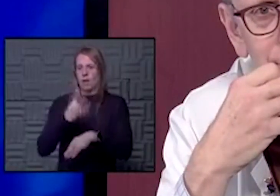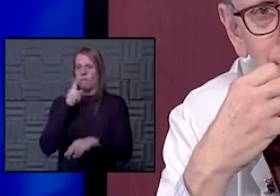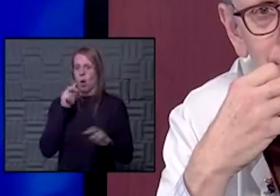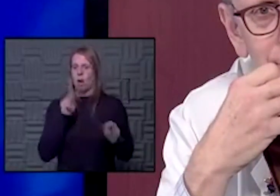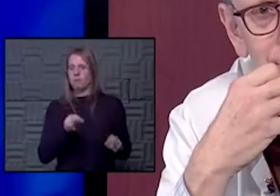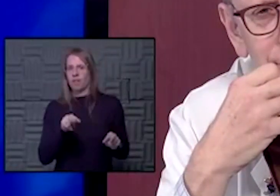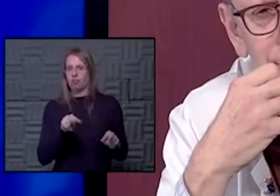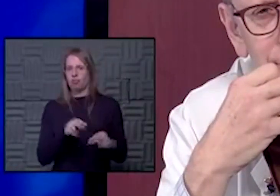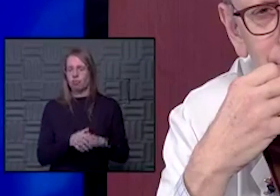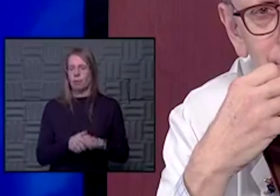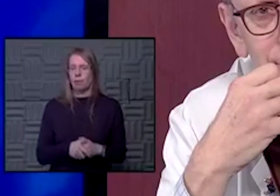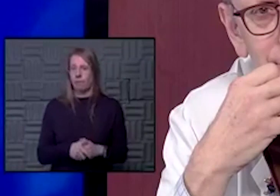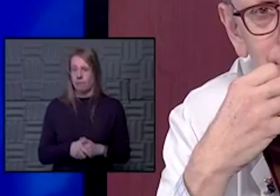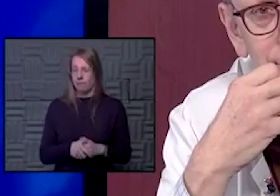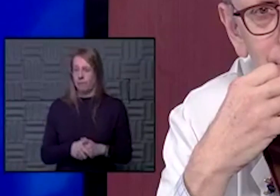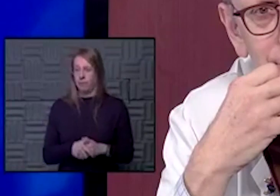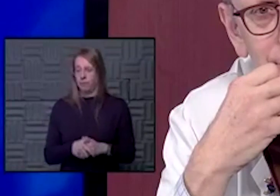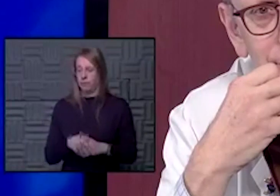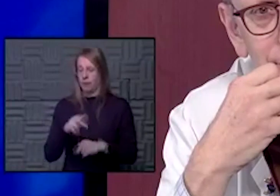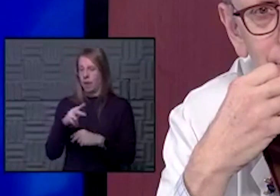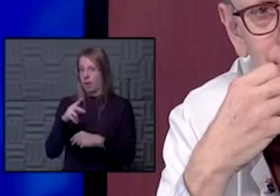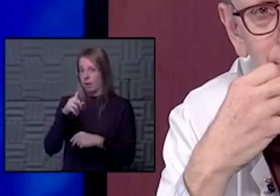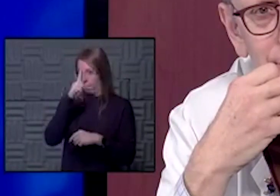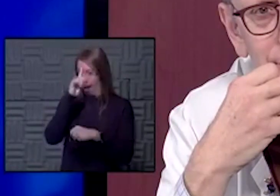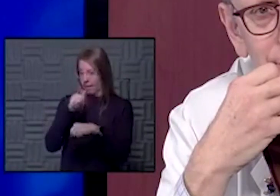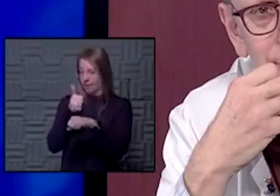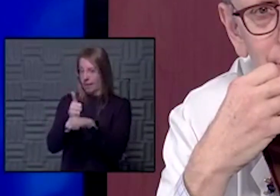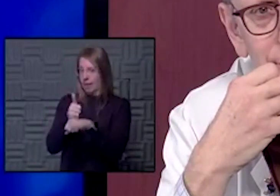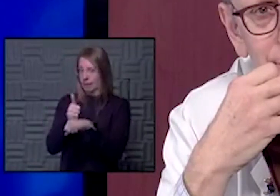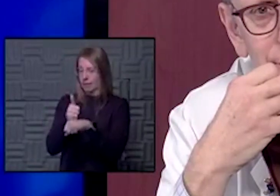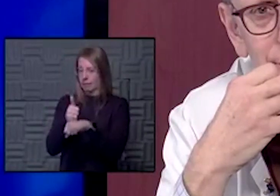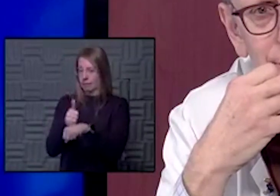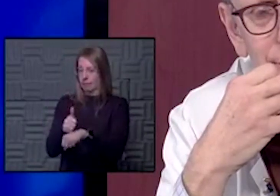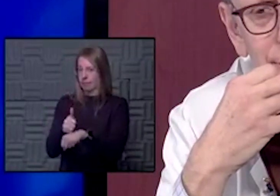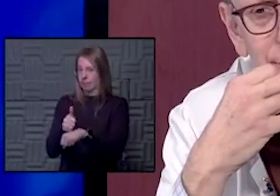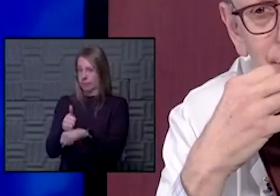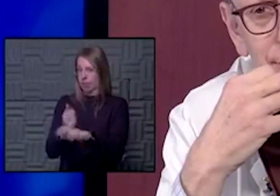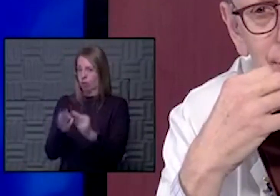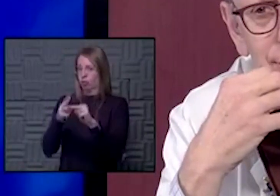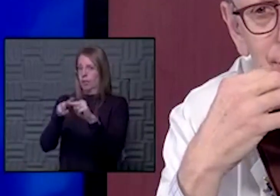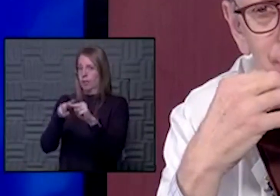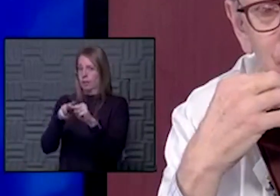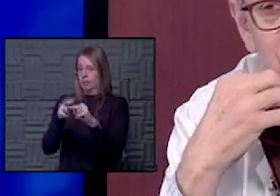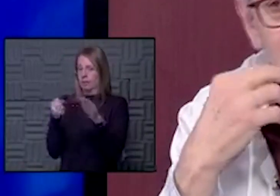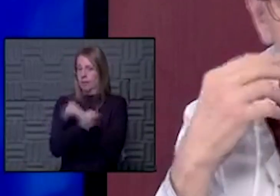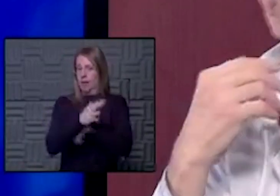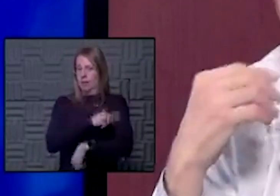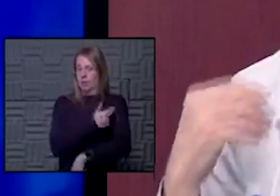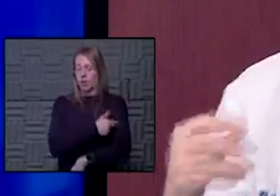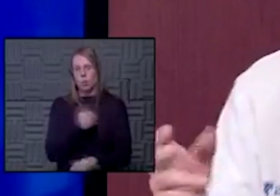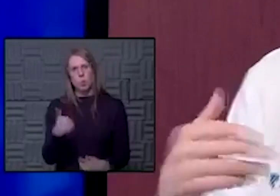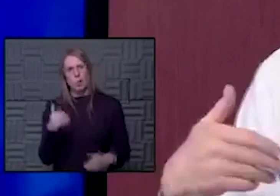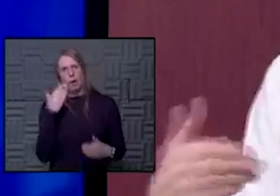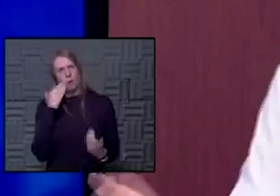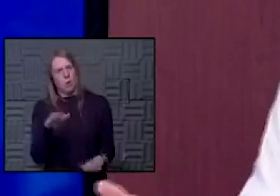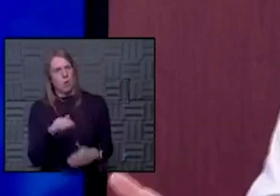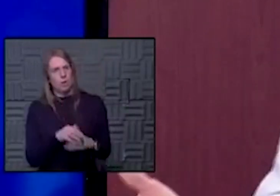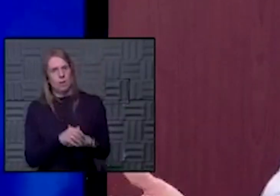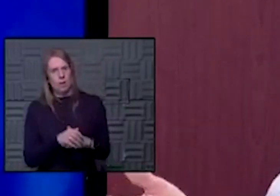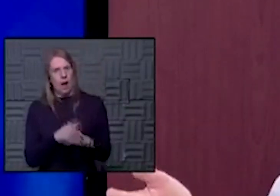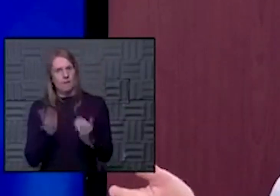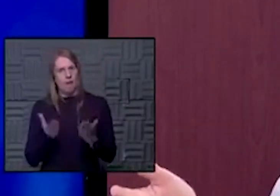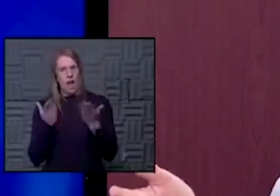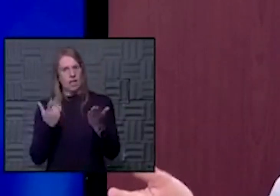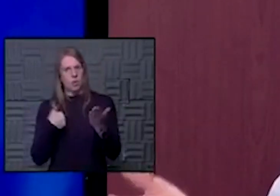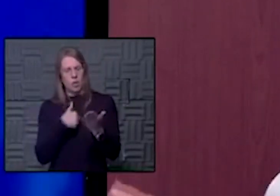observation. Has this type of mindset, perhaps increased the hospitalizations you're seeing? Well, I don't know. First of all, that's not the advice